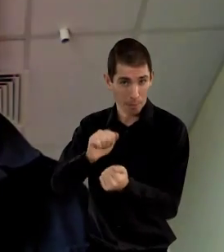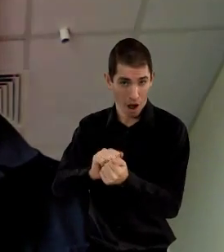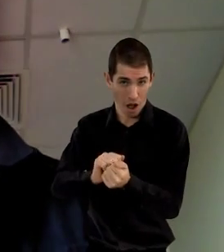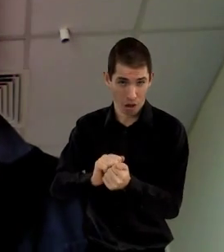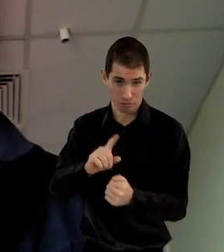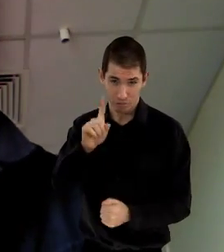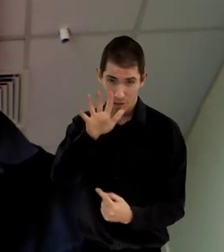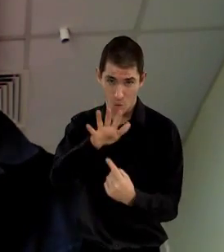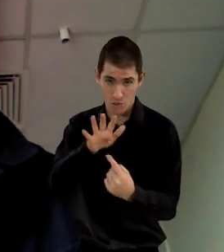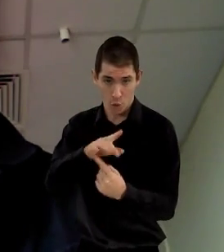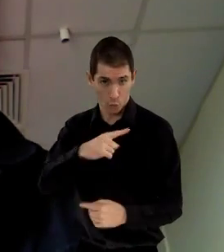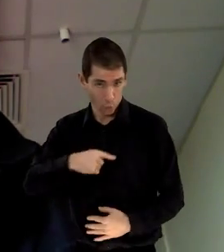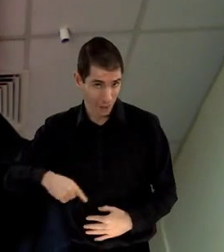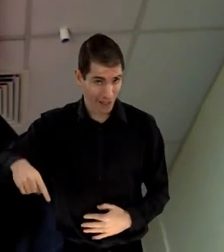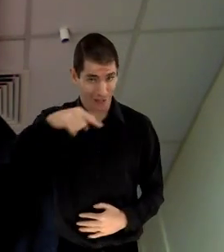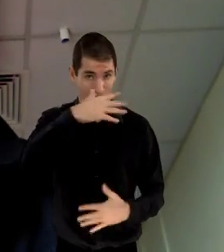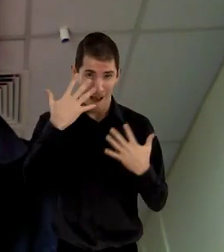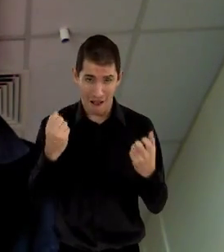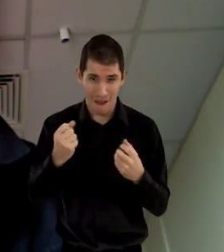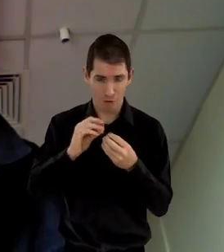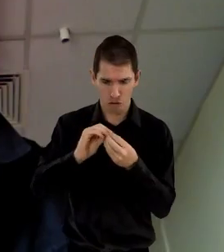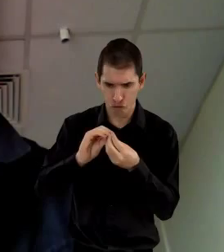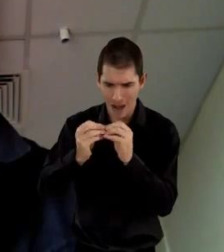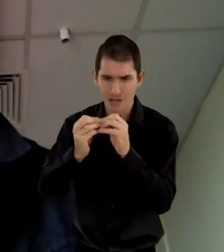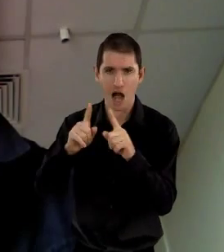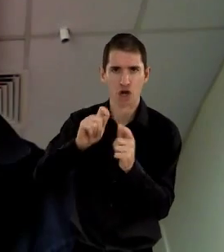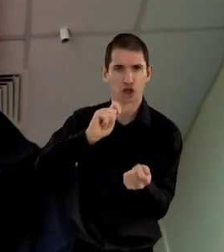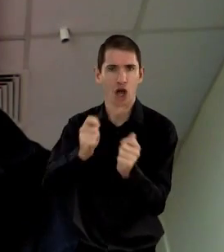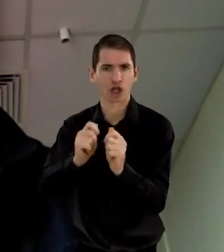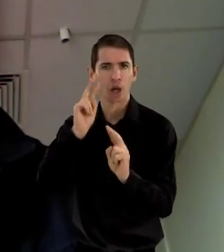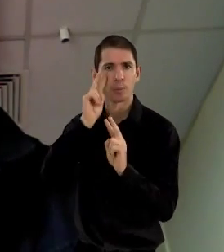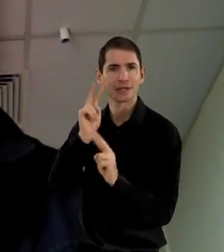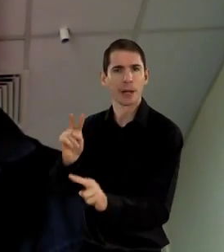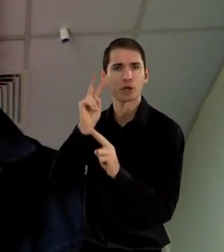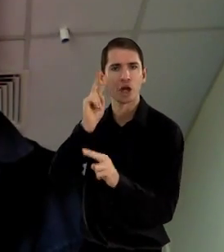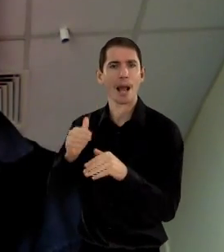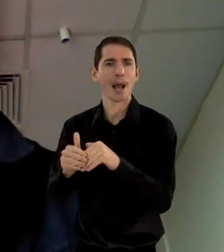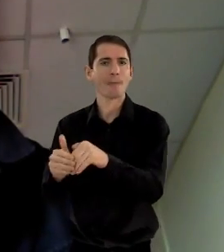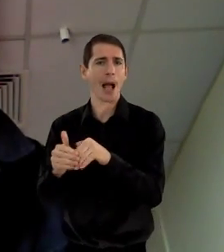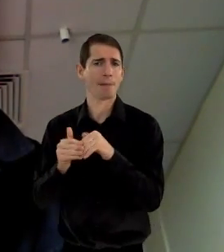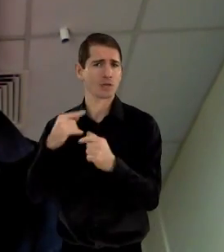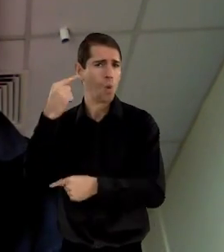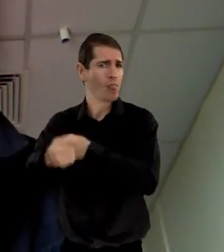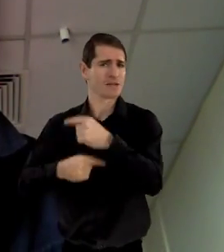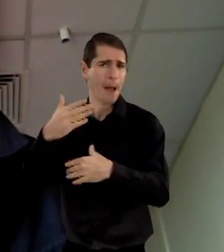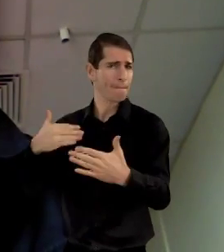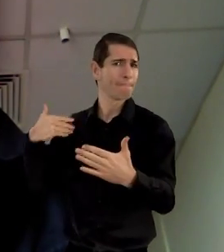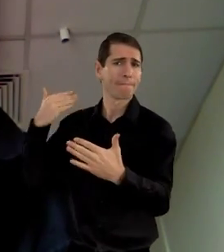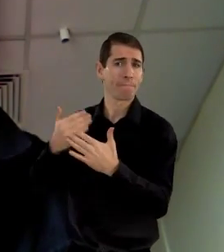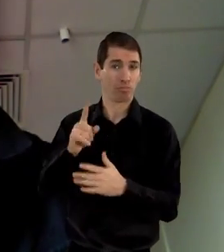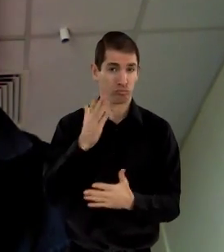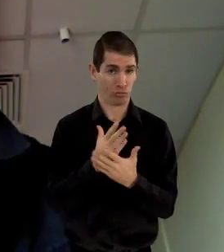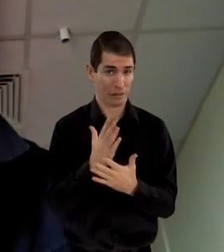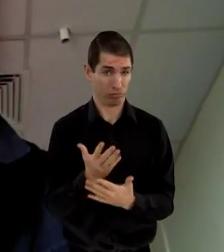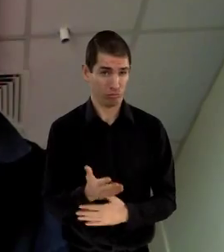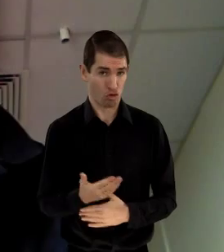are. It's also important to remember that we are creating and changing our perceptions of impairment all the